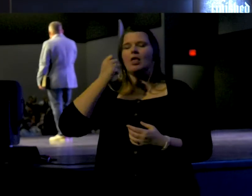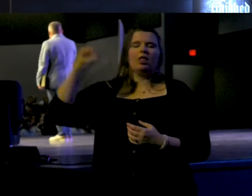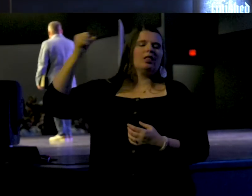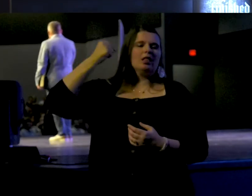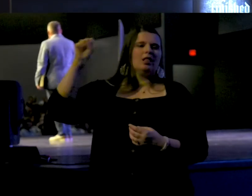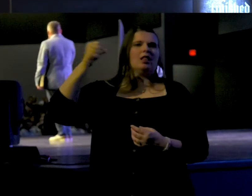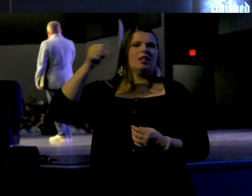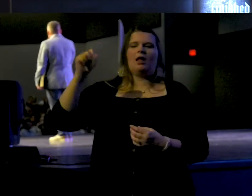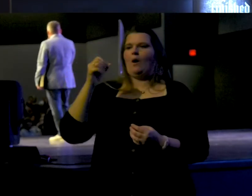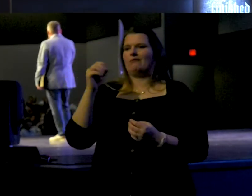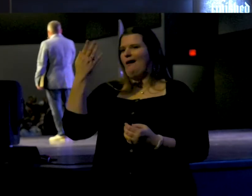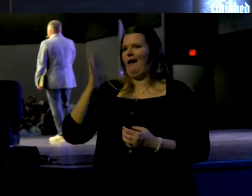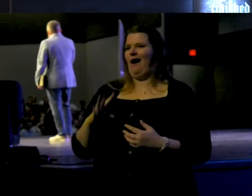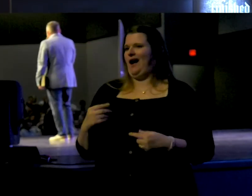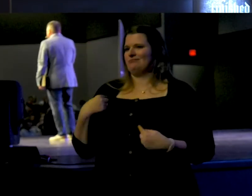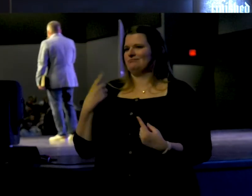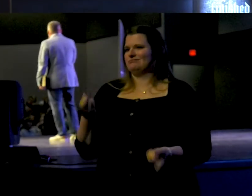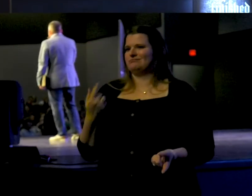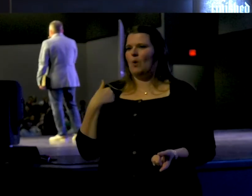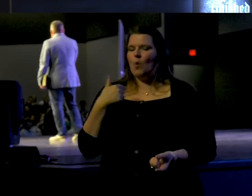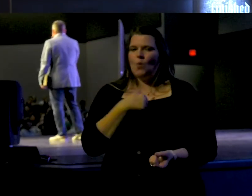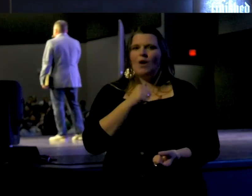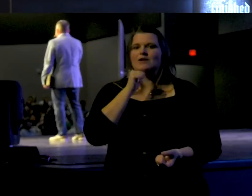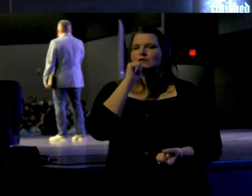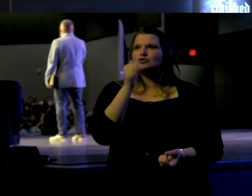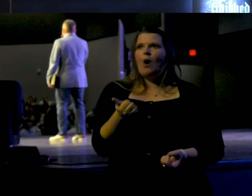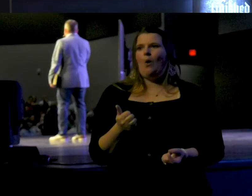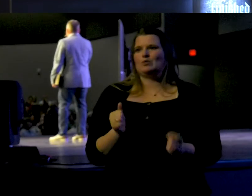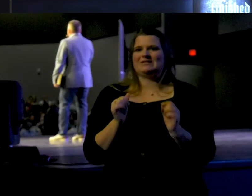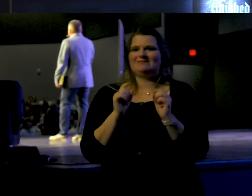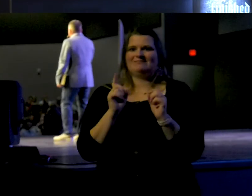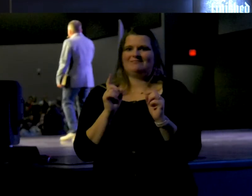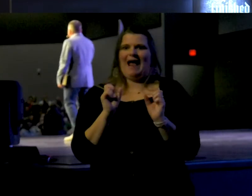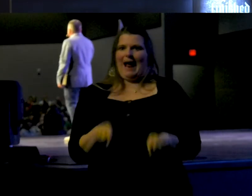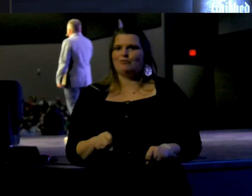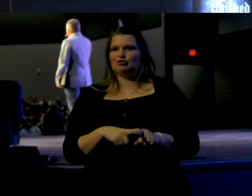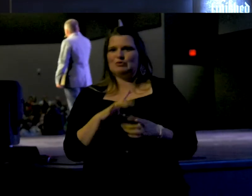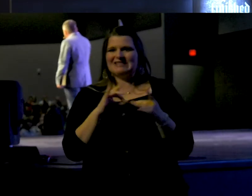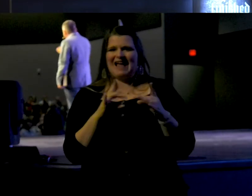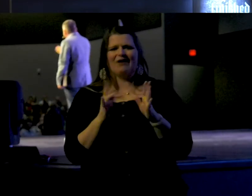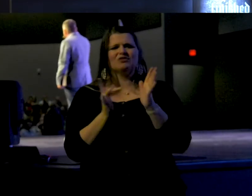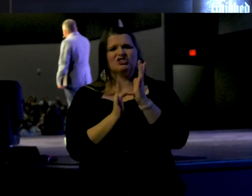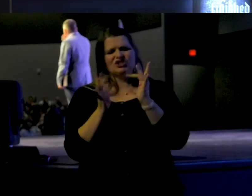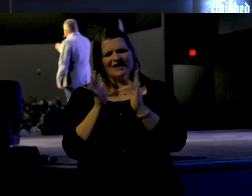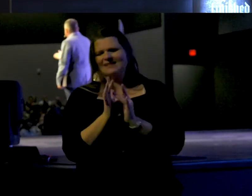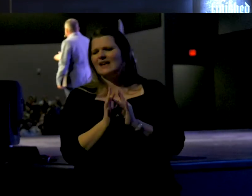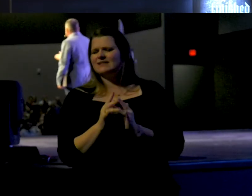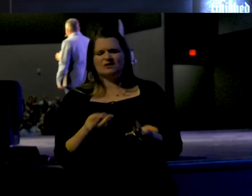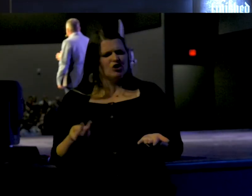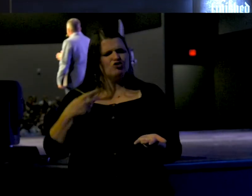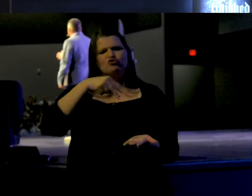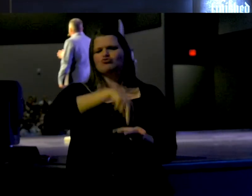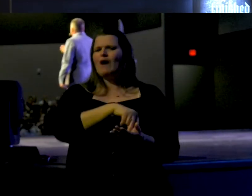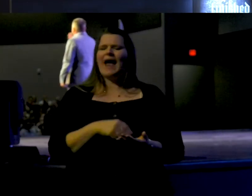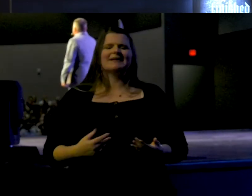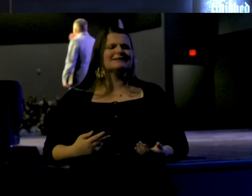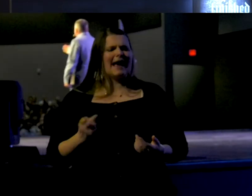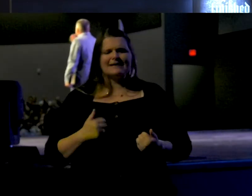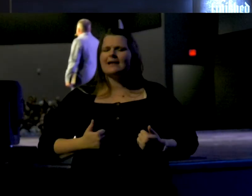impossible. We just don't get to say that Christ has been raised from the dead,